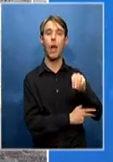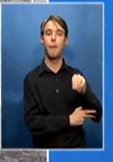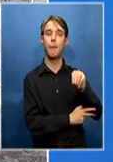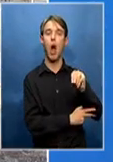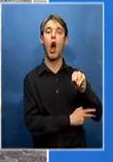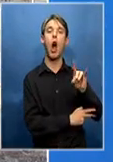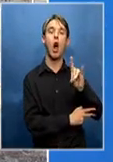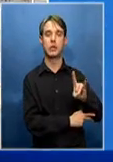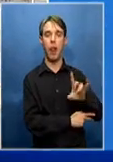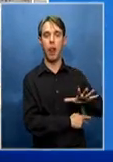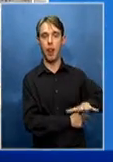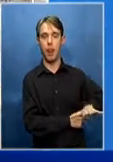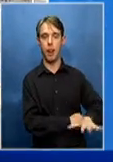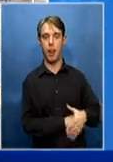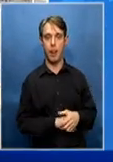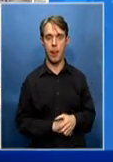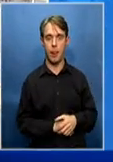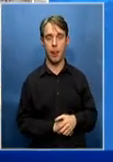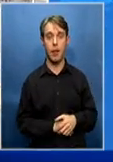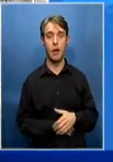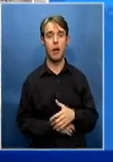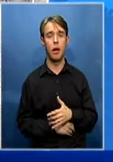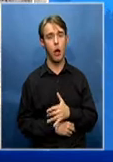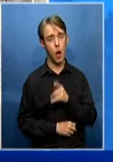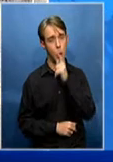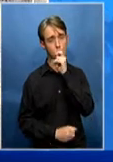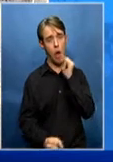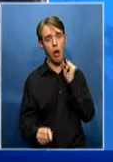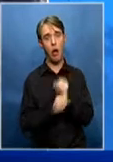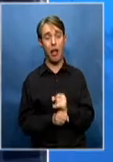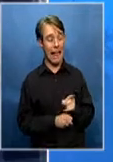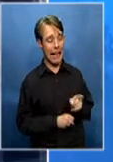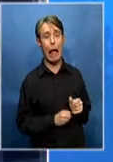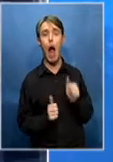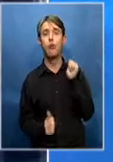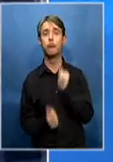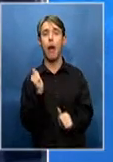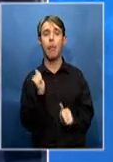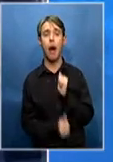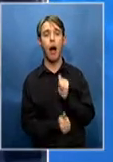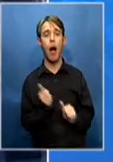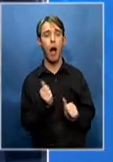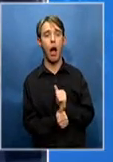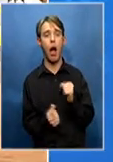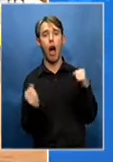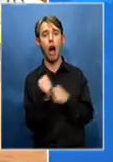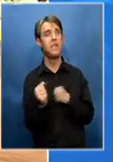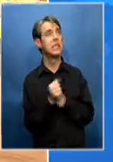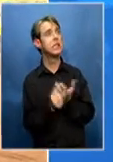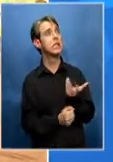It's early morning and Mbulelo Ngelo's brothers stand in shock outside the NUM offices.